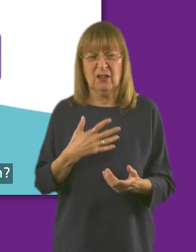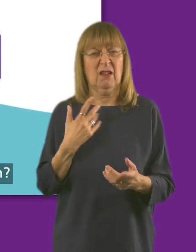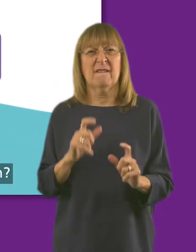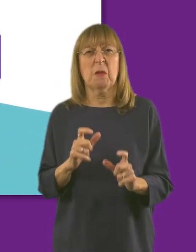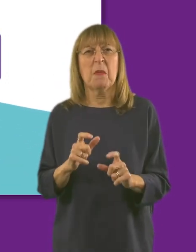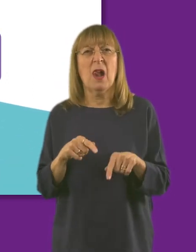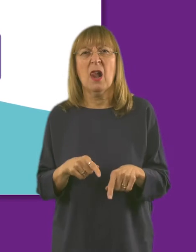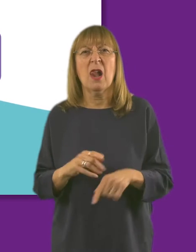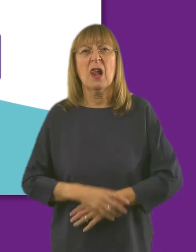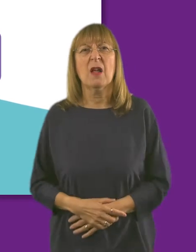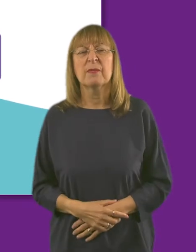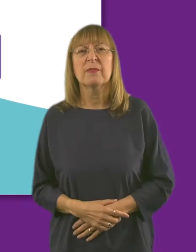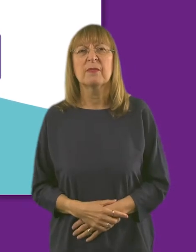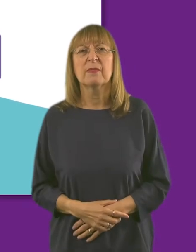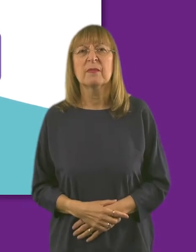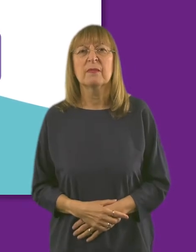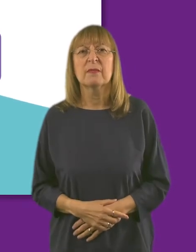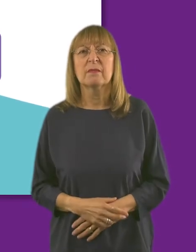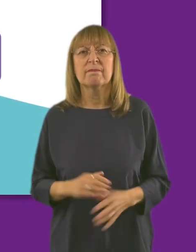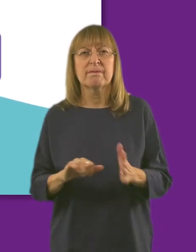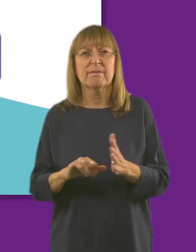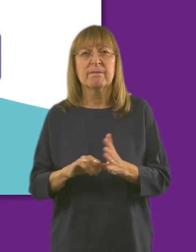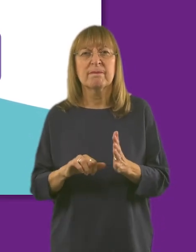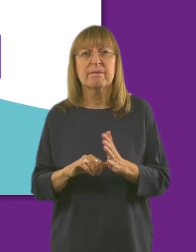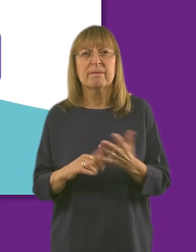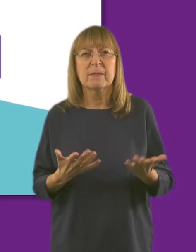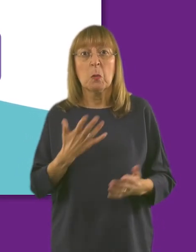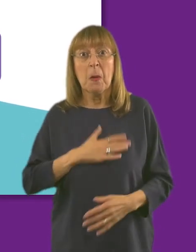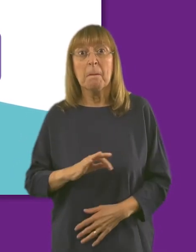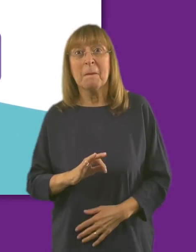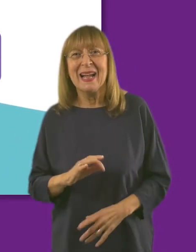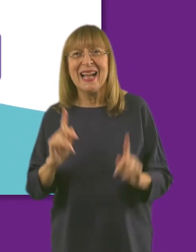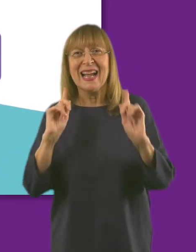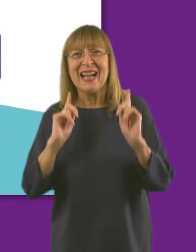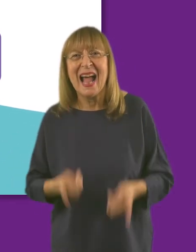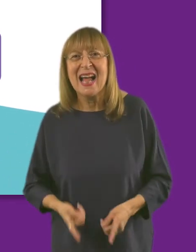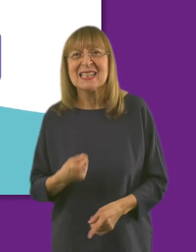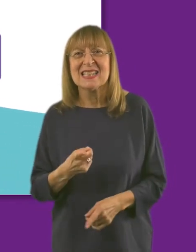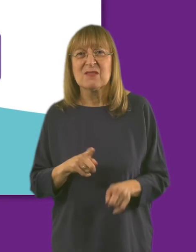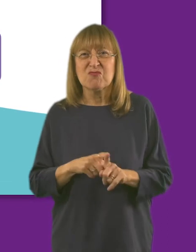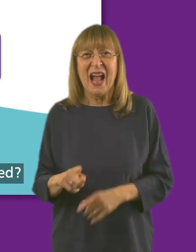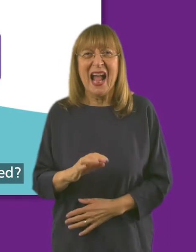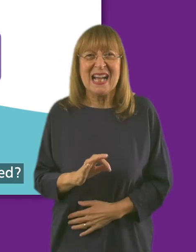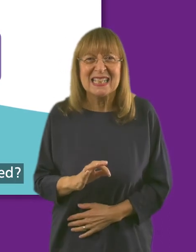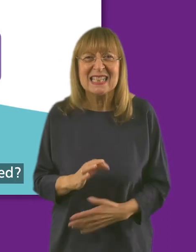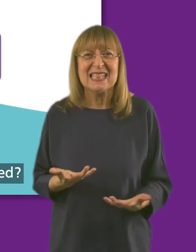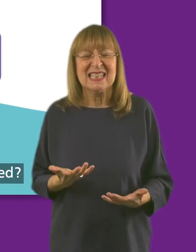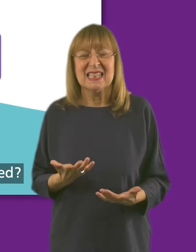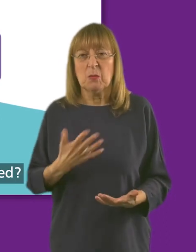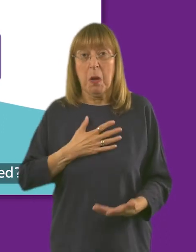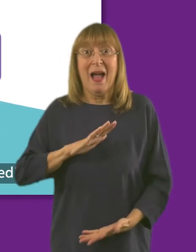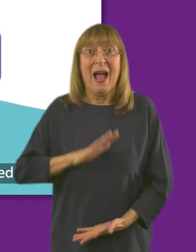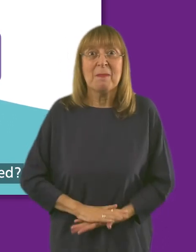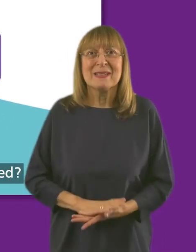change in sensation? D. Difficulty. Is it difficult to have a pee? Do you have to strain or feel like you haven't